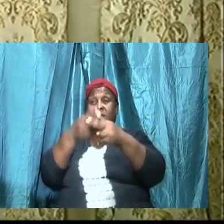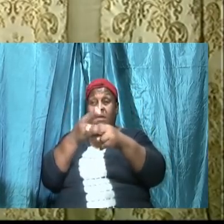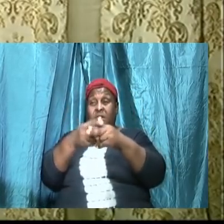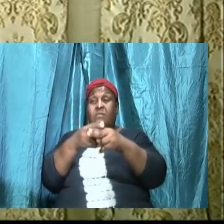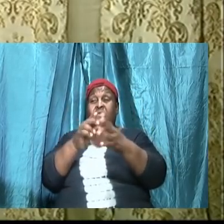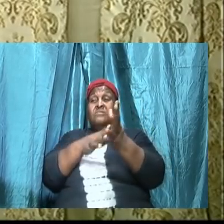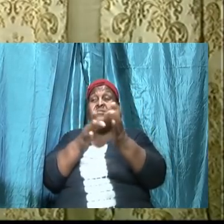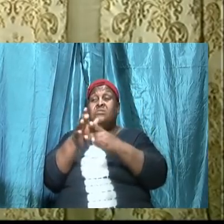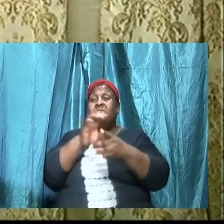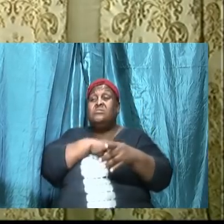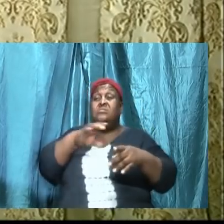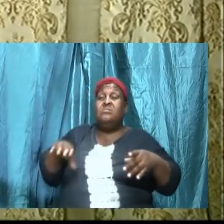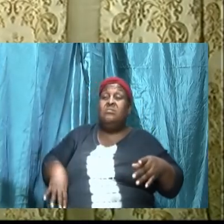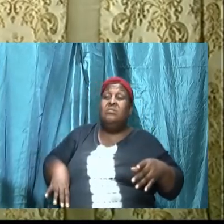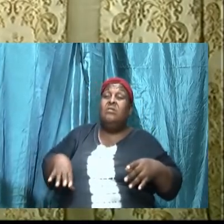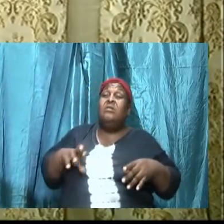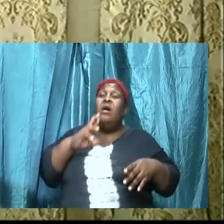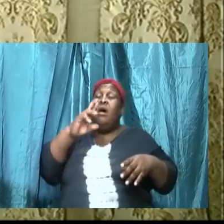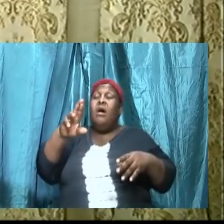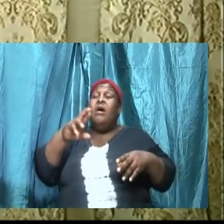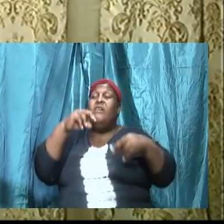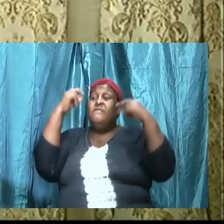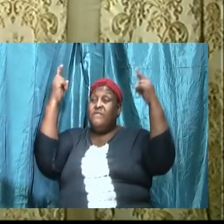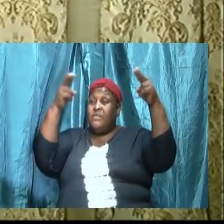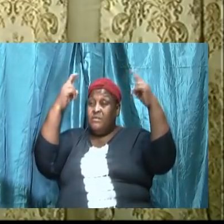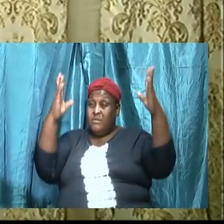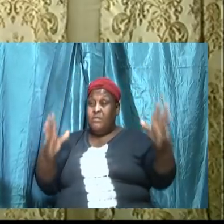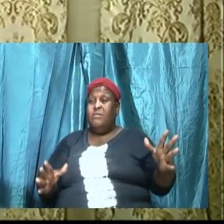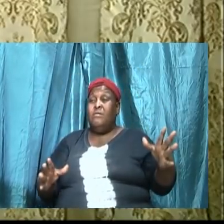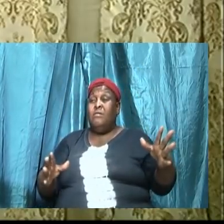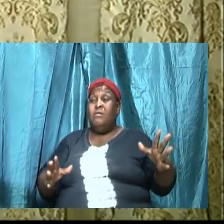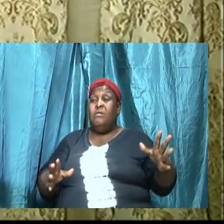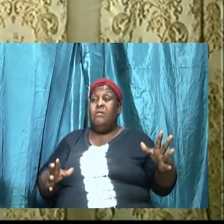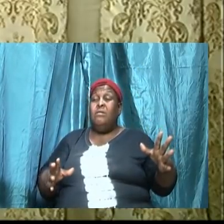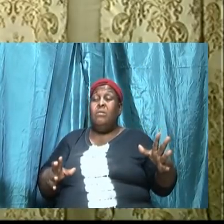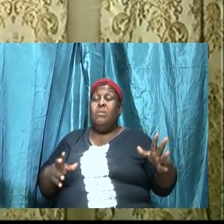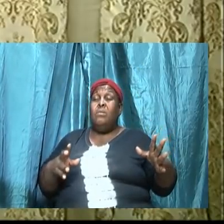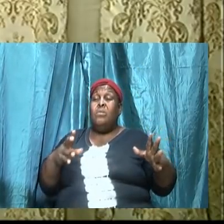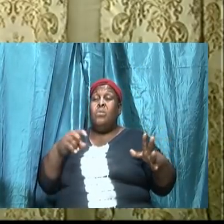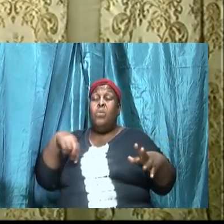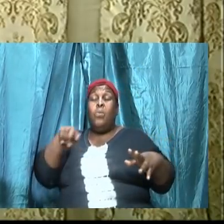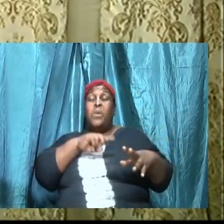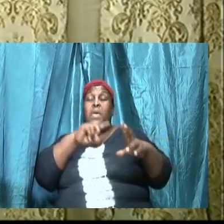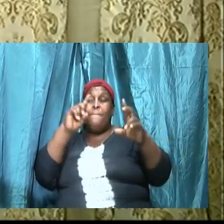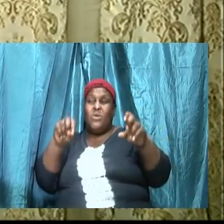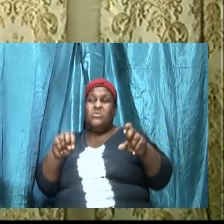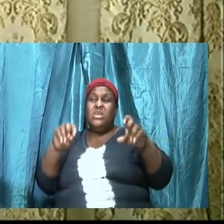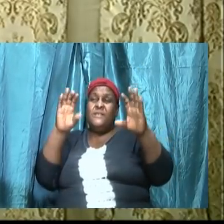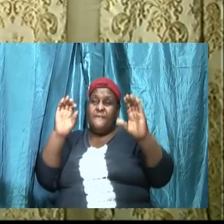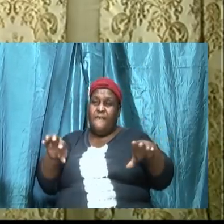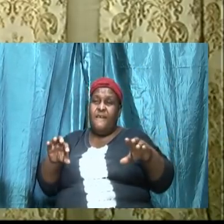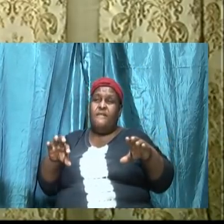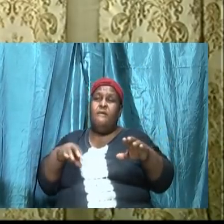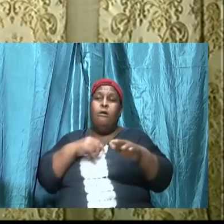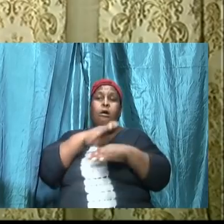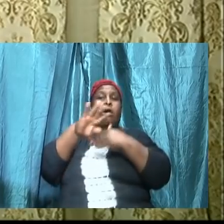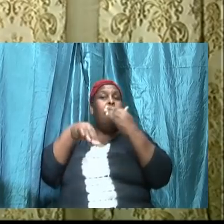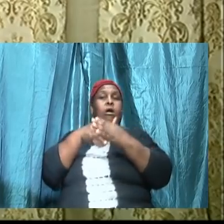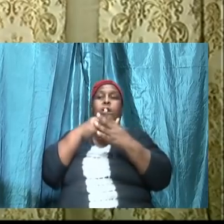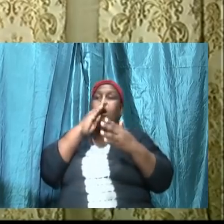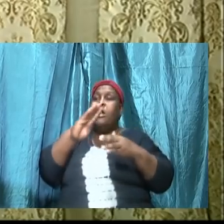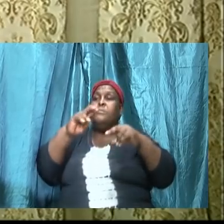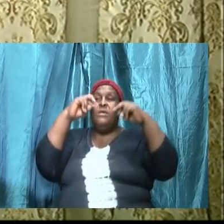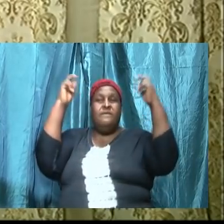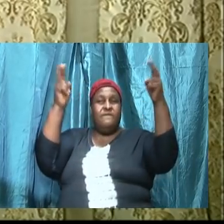overcomers. We must and can all overcome. But it is important that we understand